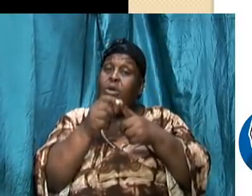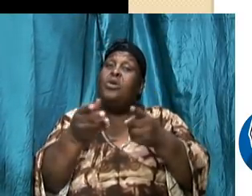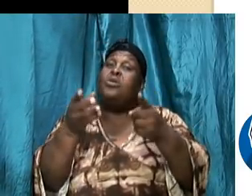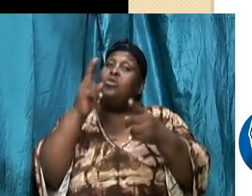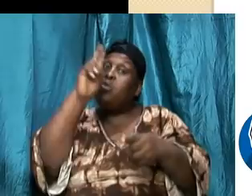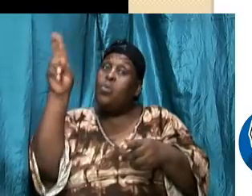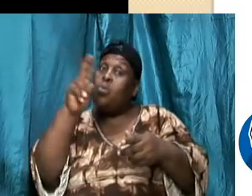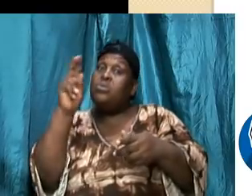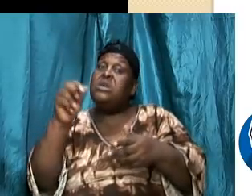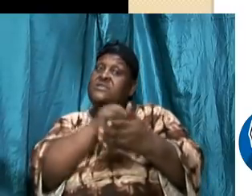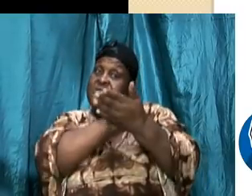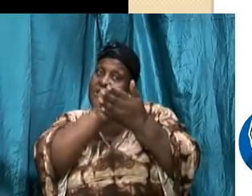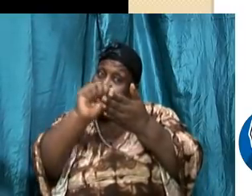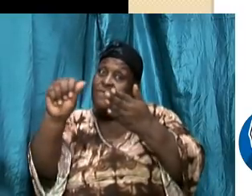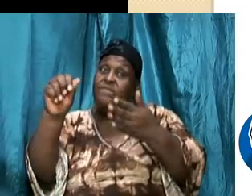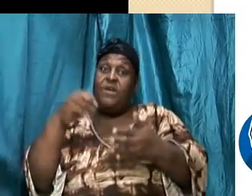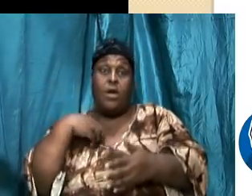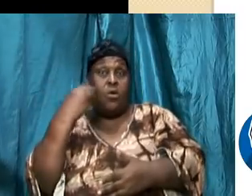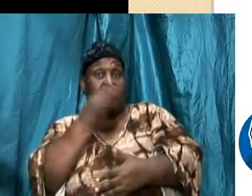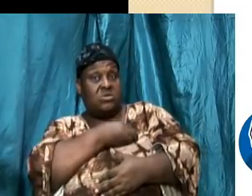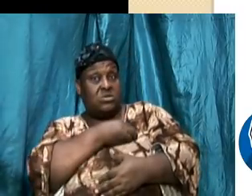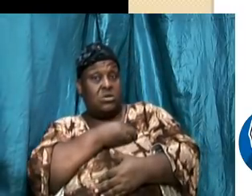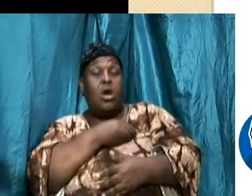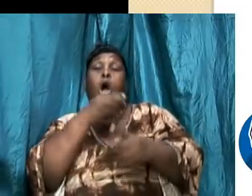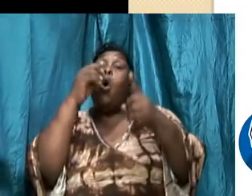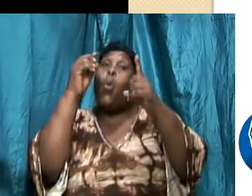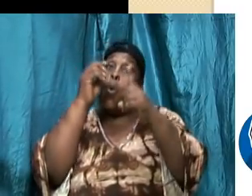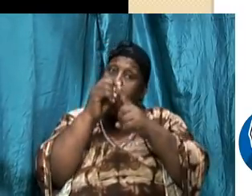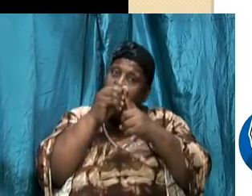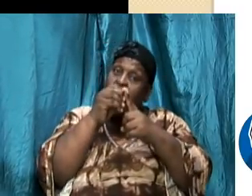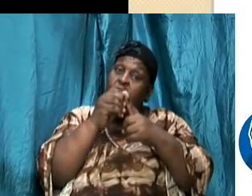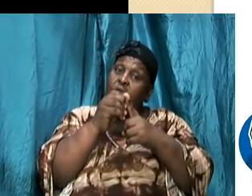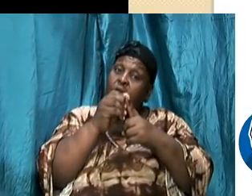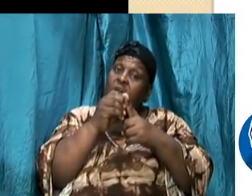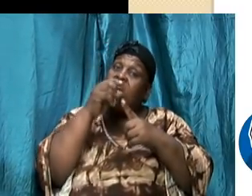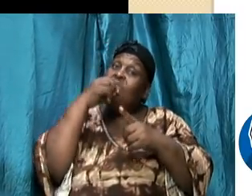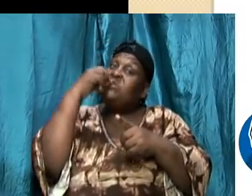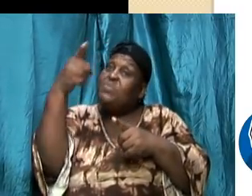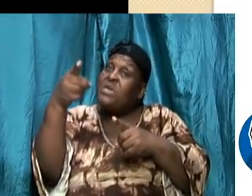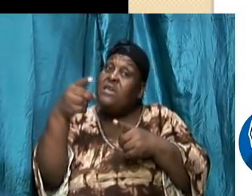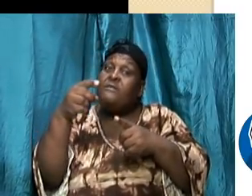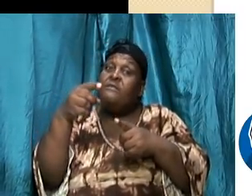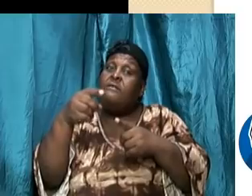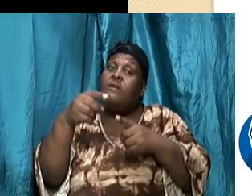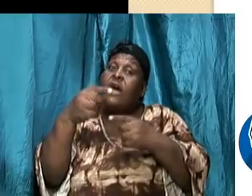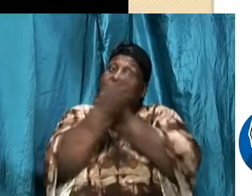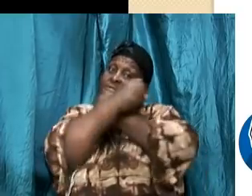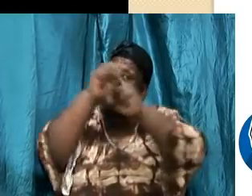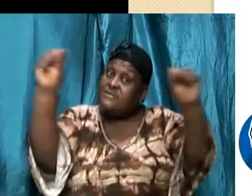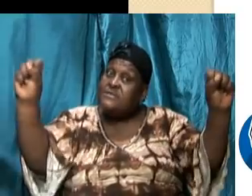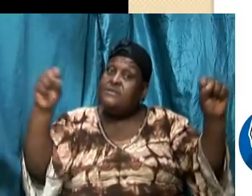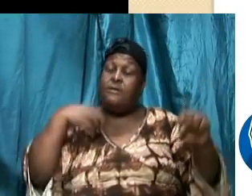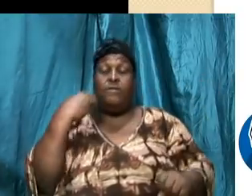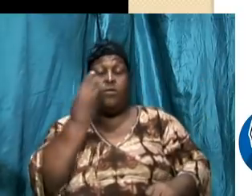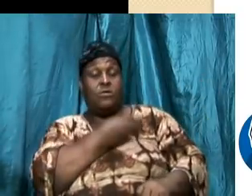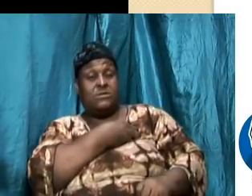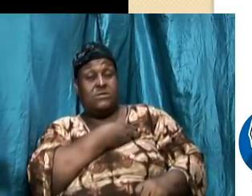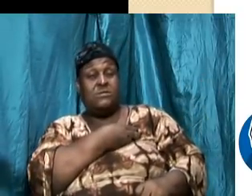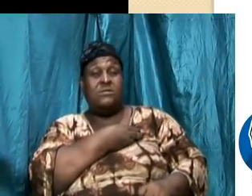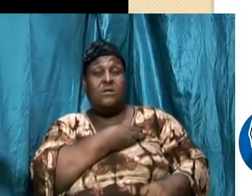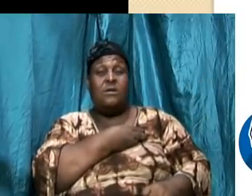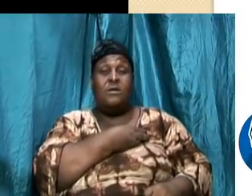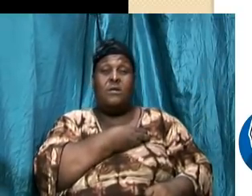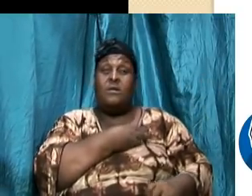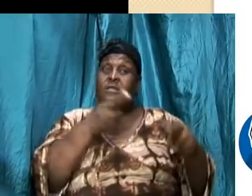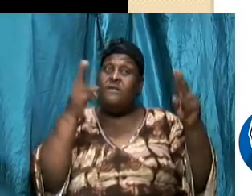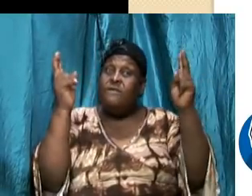is a word him give and give us light is his word and that is the very thing that we have given